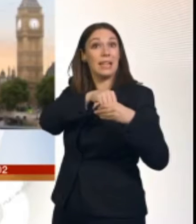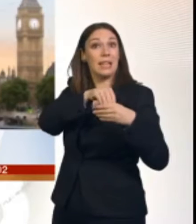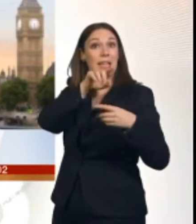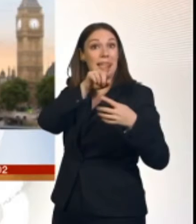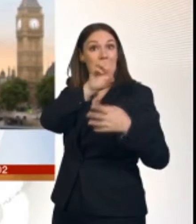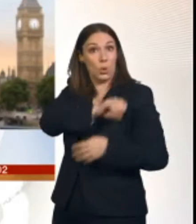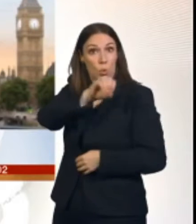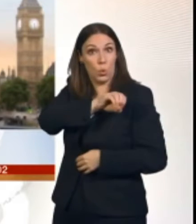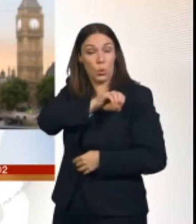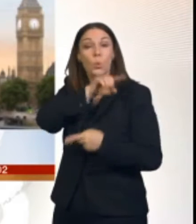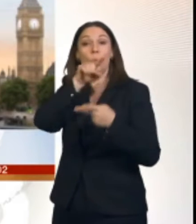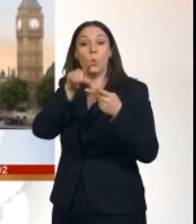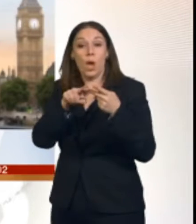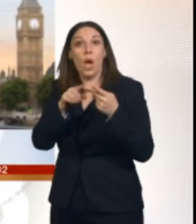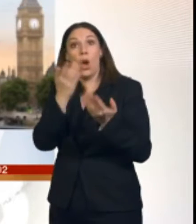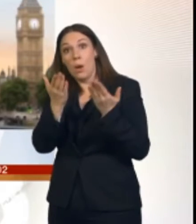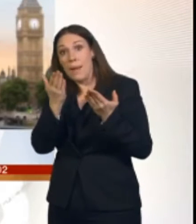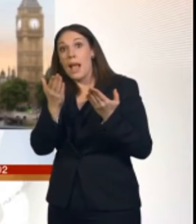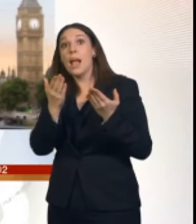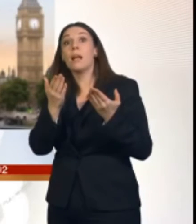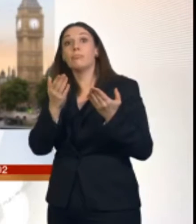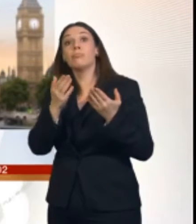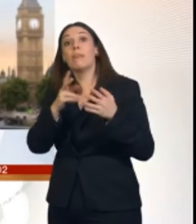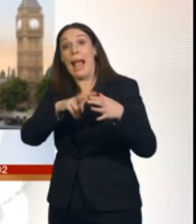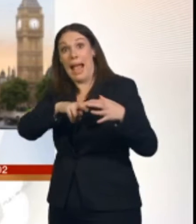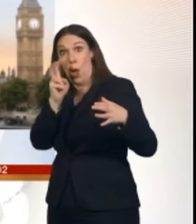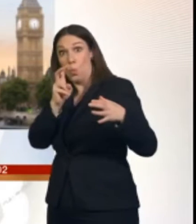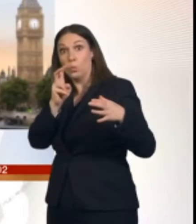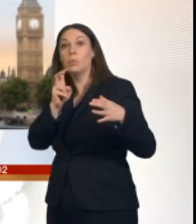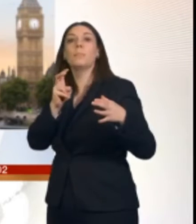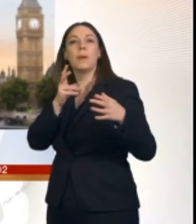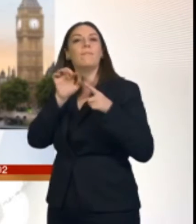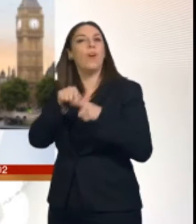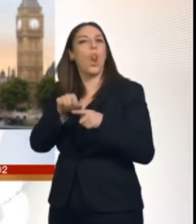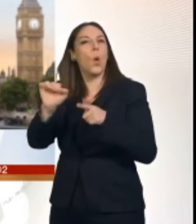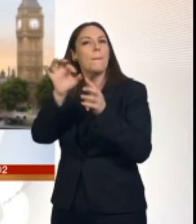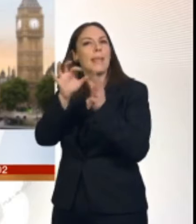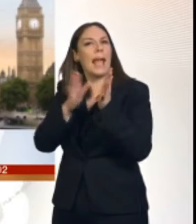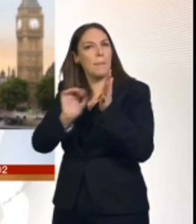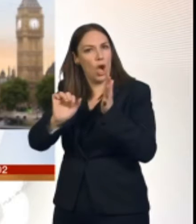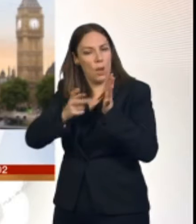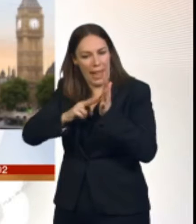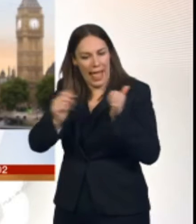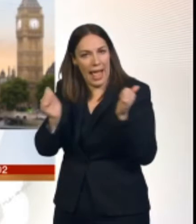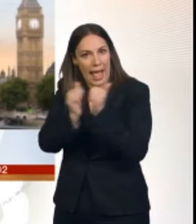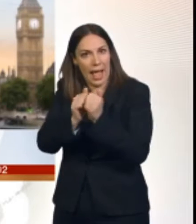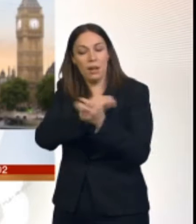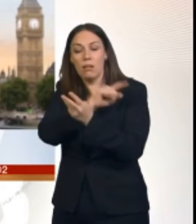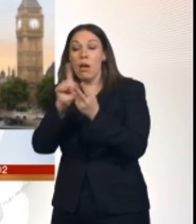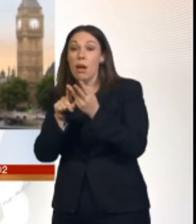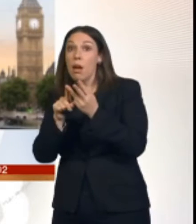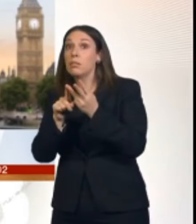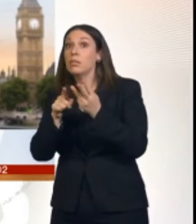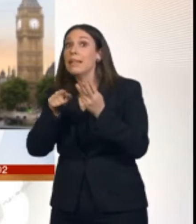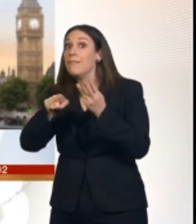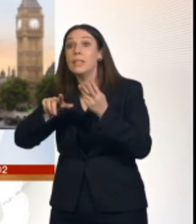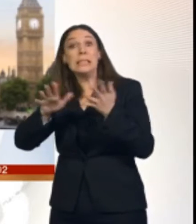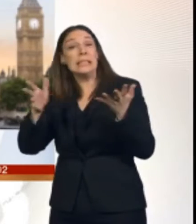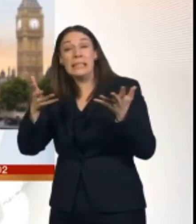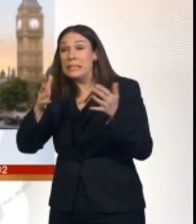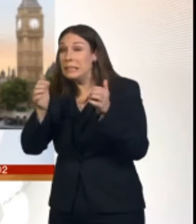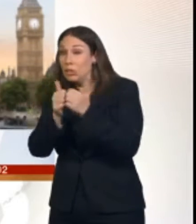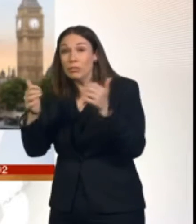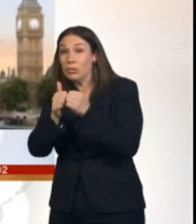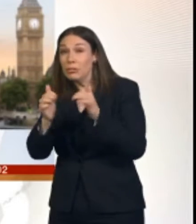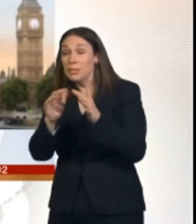all. And we don't know what that's going to say, but I think it's pretty safe to assume that it's going to show that Mrs May's deal is better than leaving without a